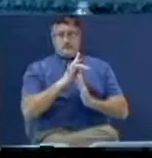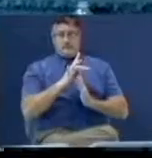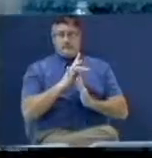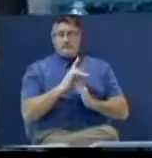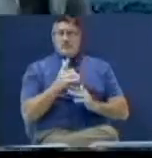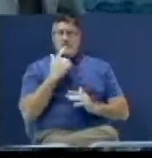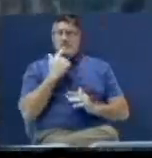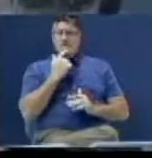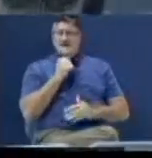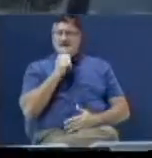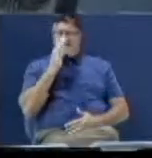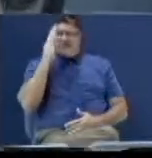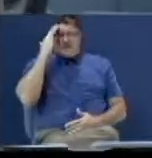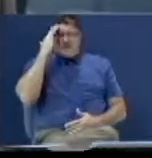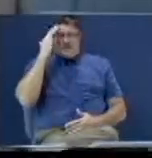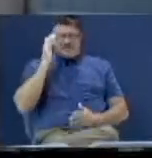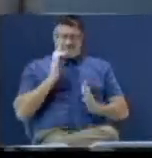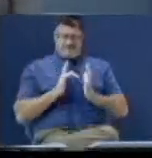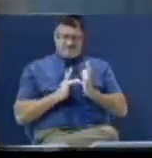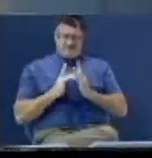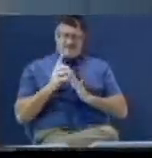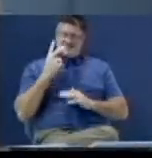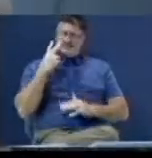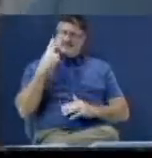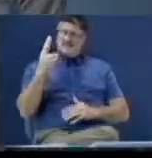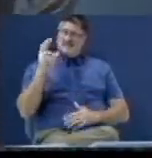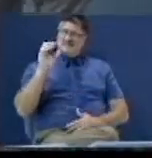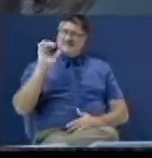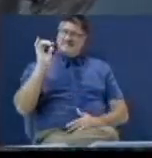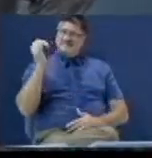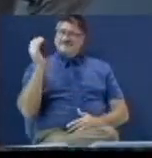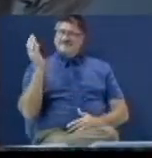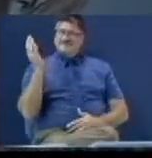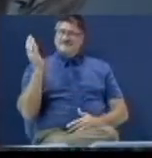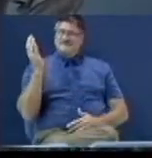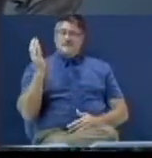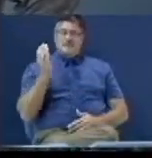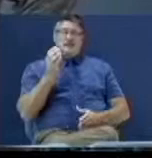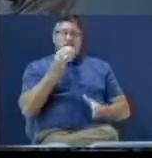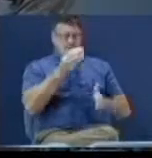Y'all said, I want to know what he looks like when he comes. Read chapter one.